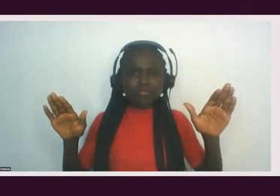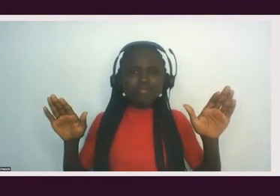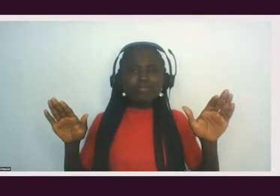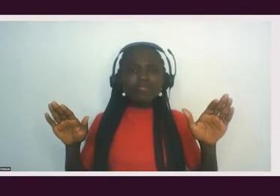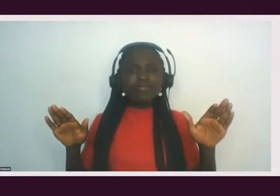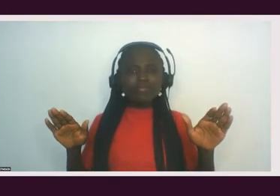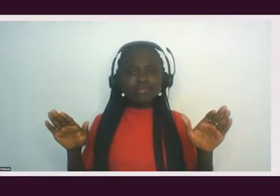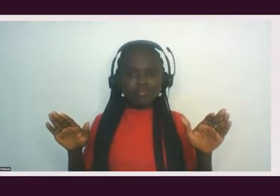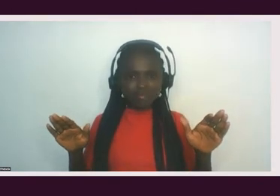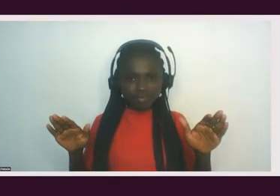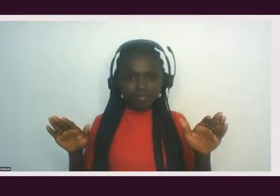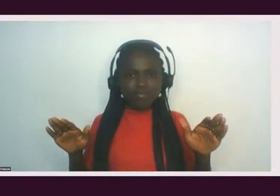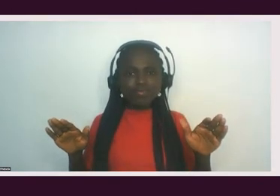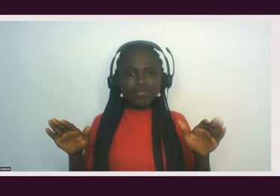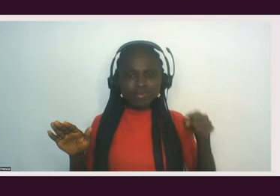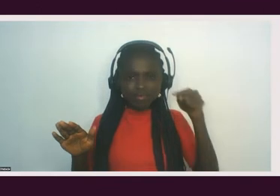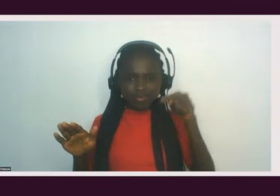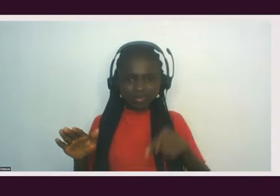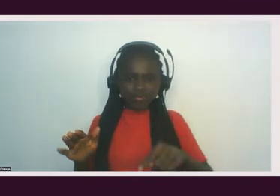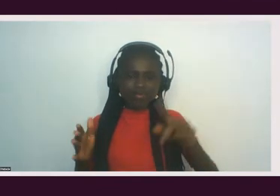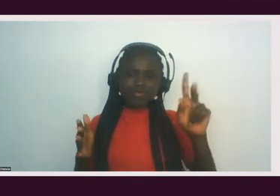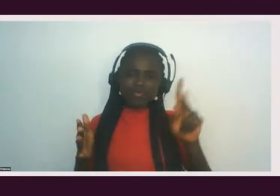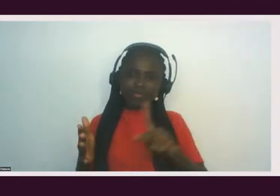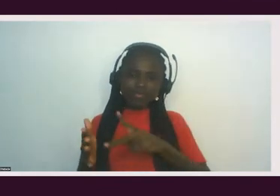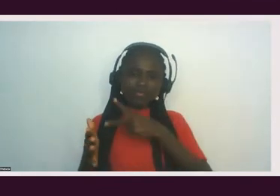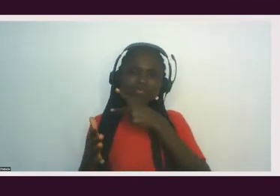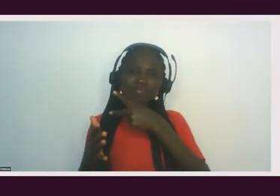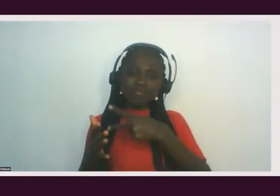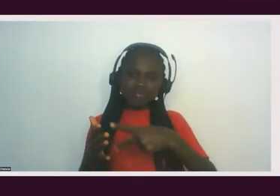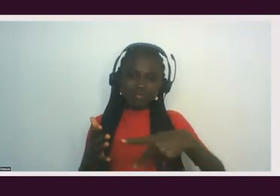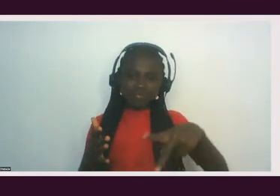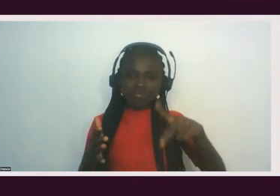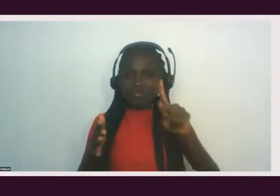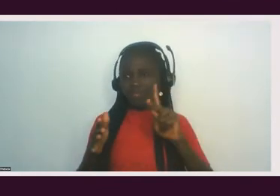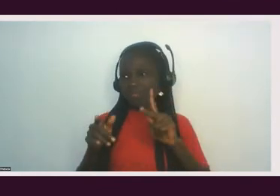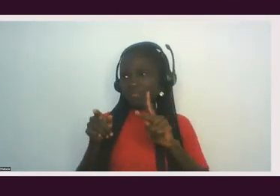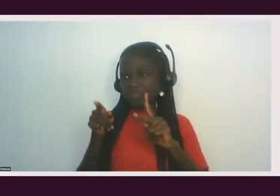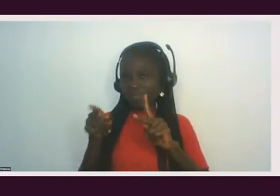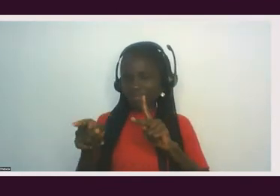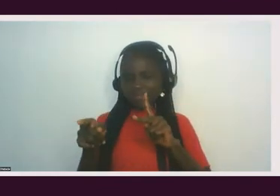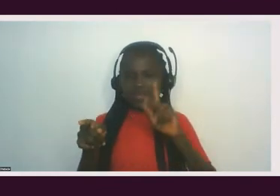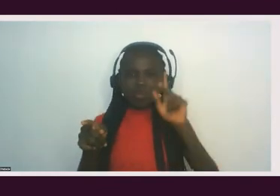This is a poem by our panelists, Kohenet Yaa.